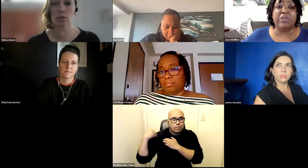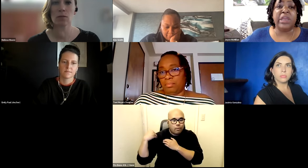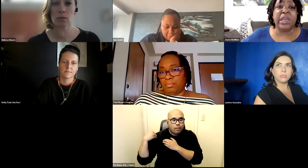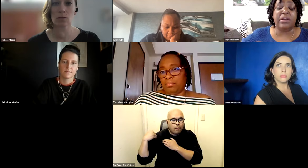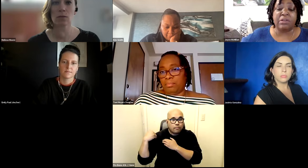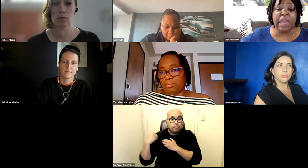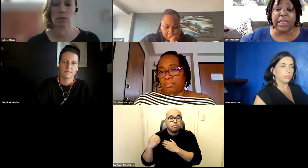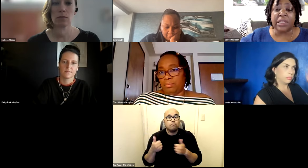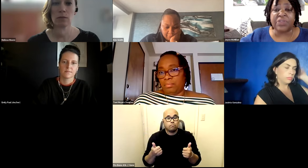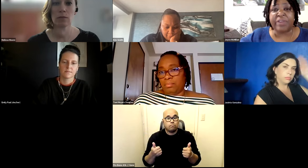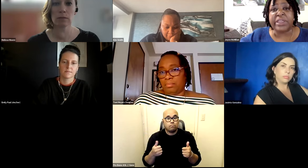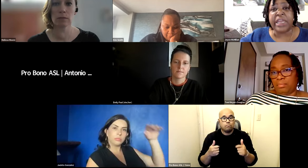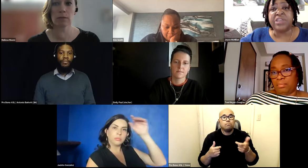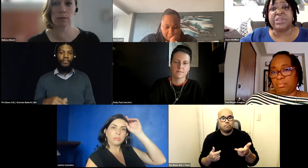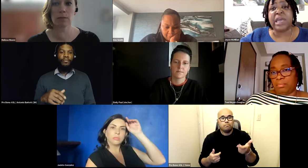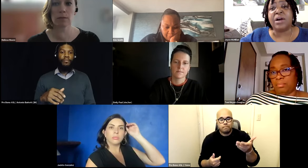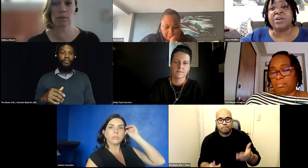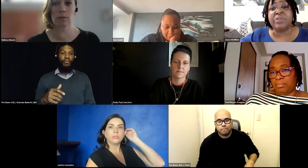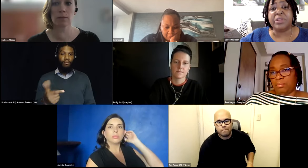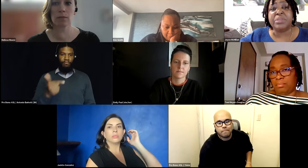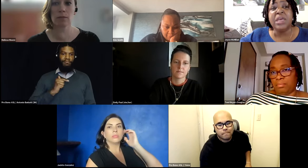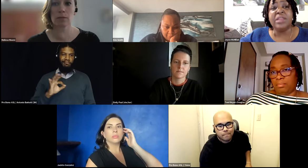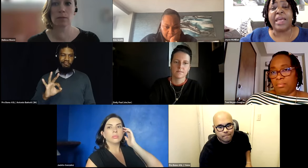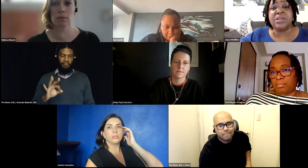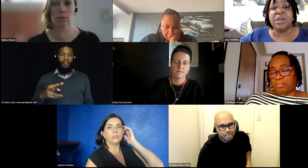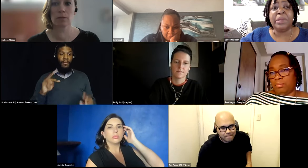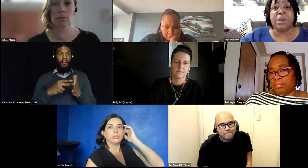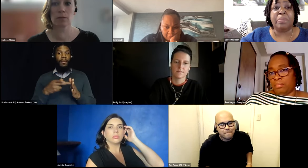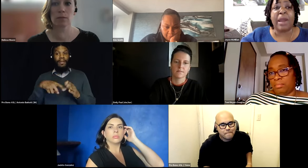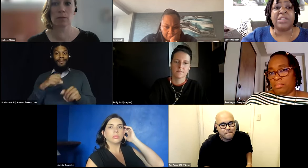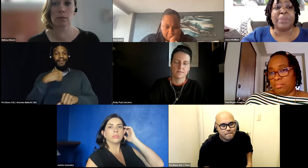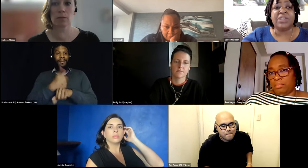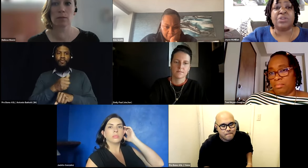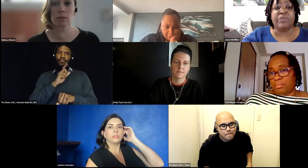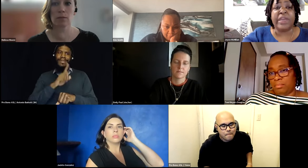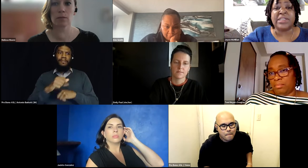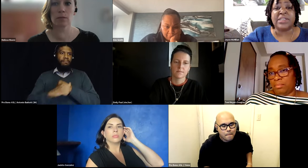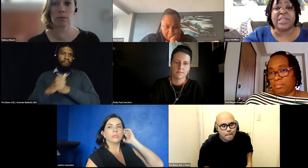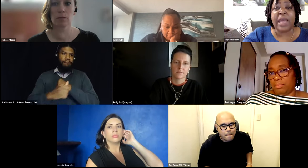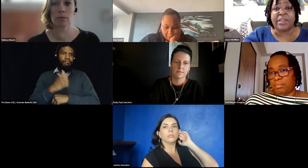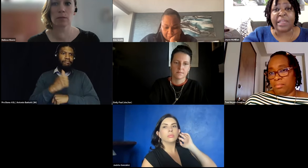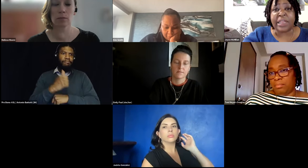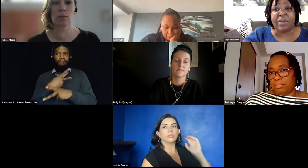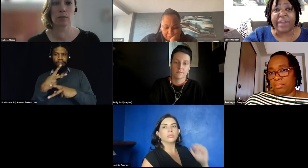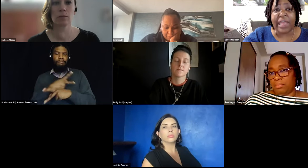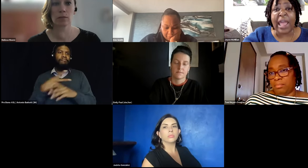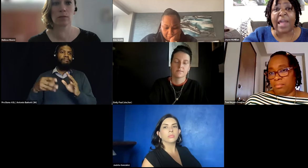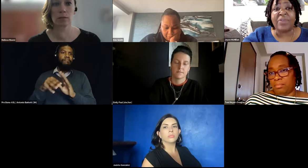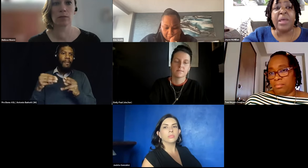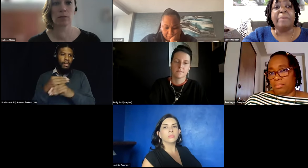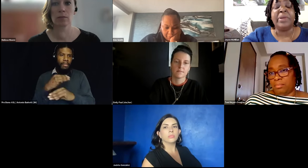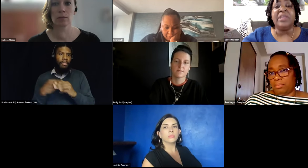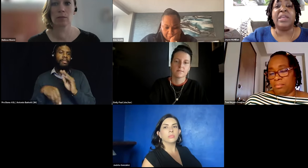are they creating these very dangerous algorithms that's going to be comprised based on racist data that they already